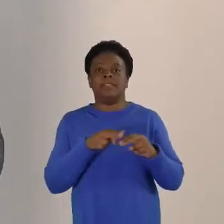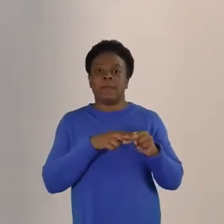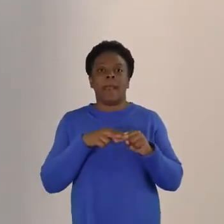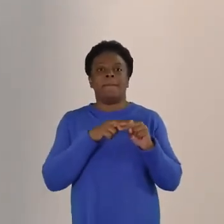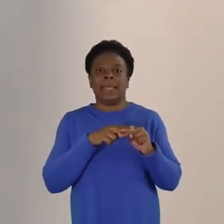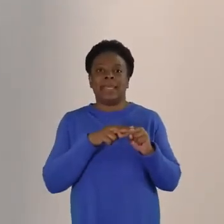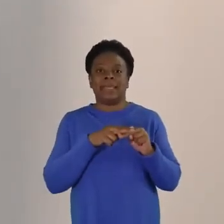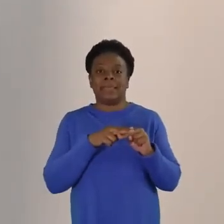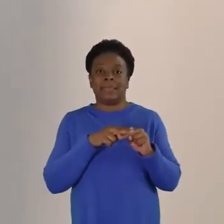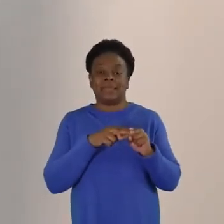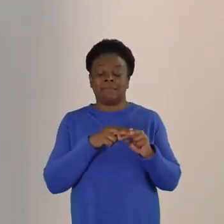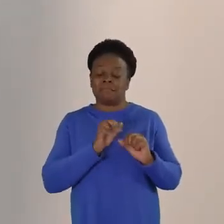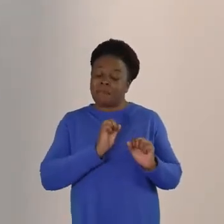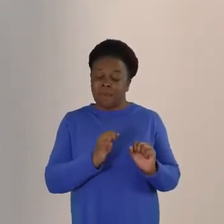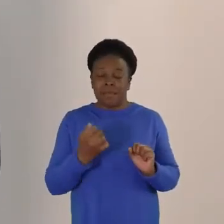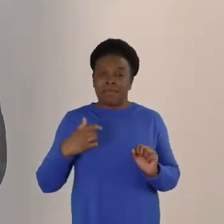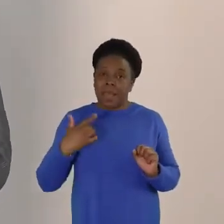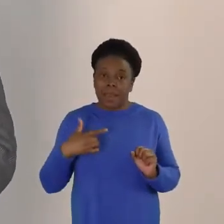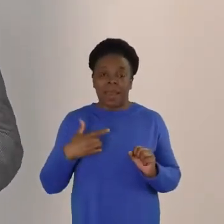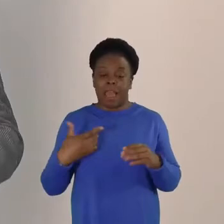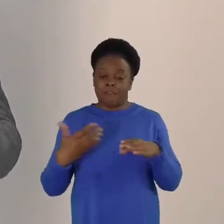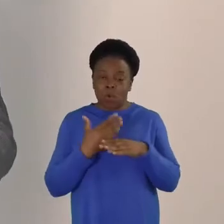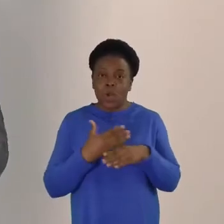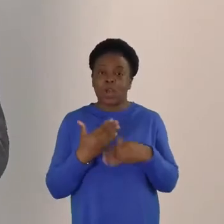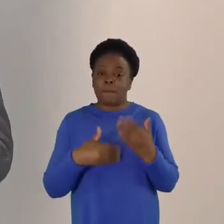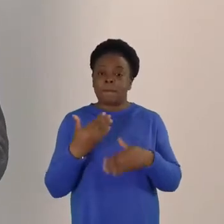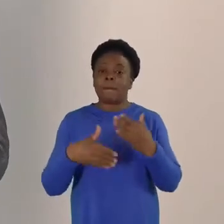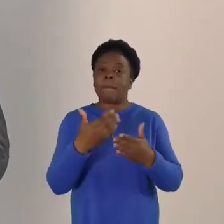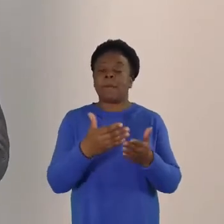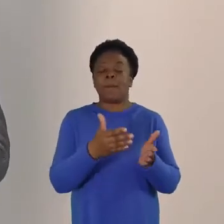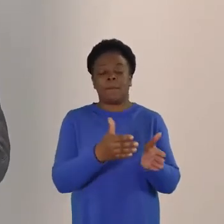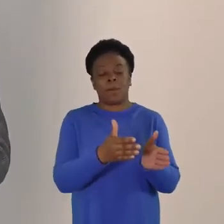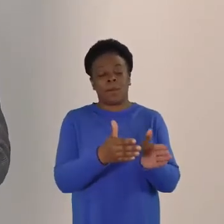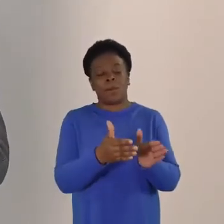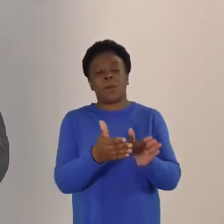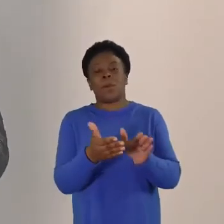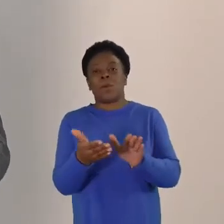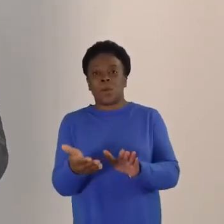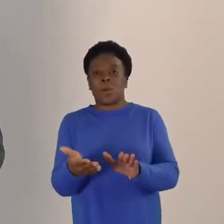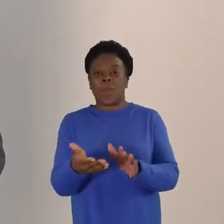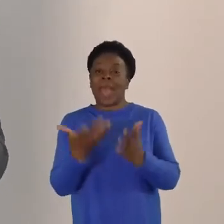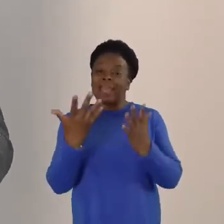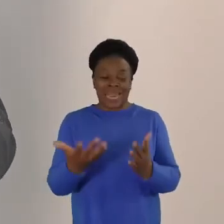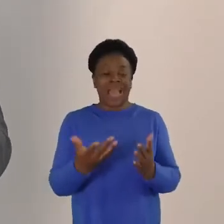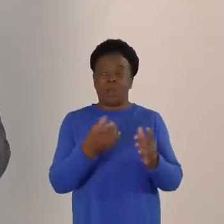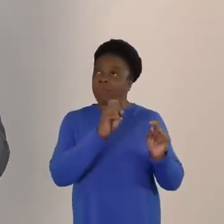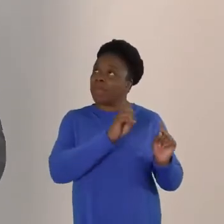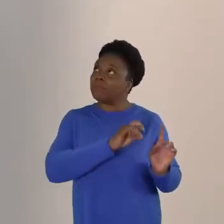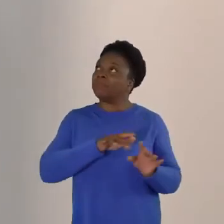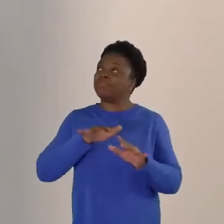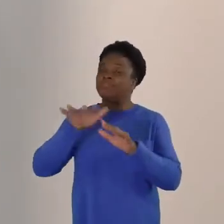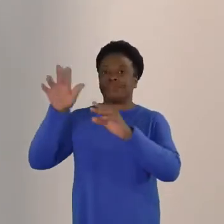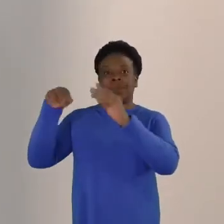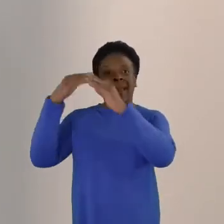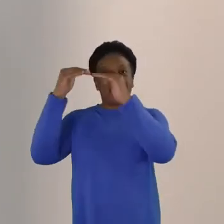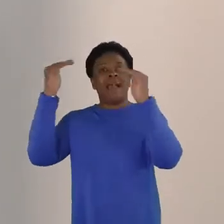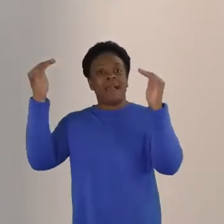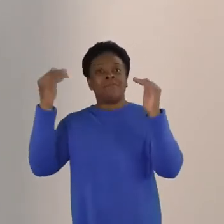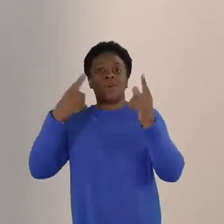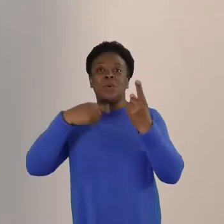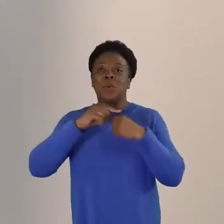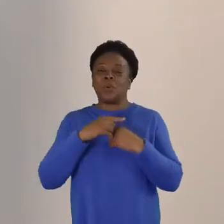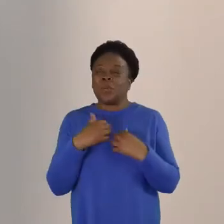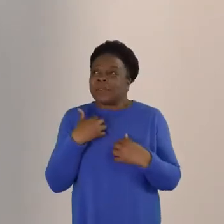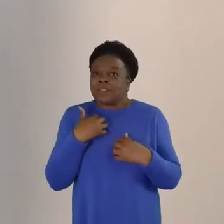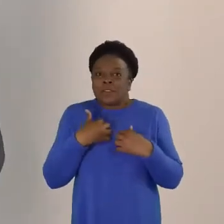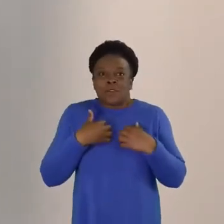race, they're now in glory. And we embrace the pain of loss, but also look forward to the joy of seeing